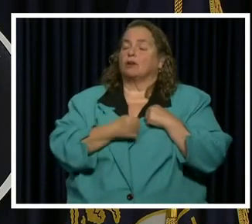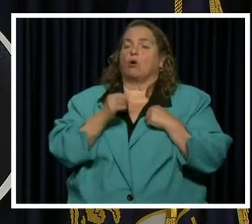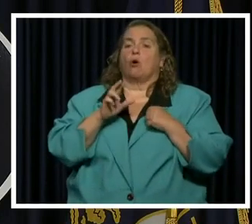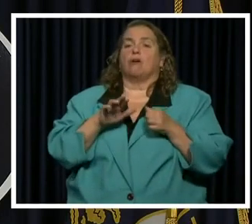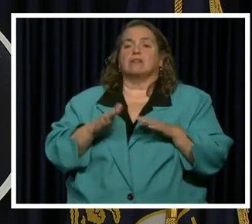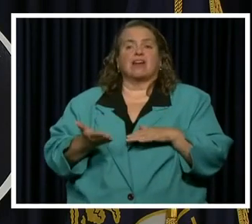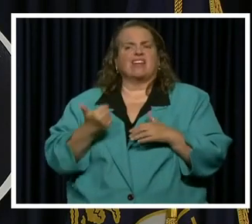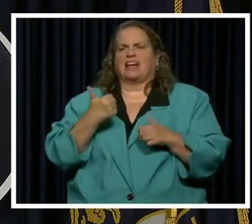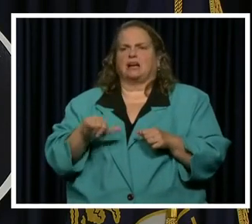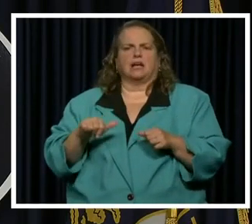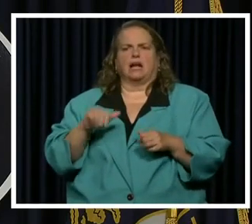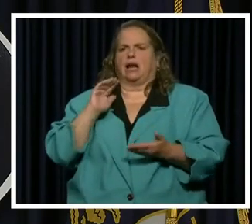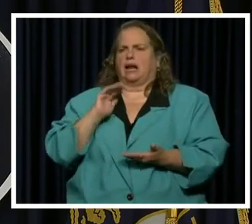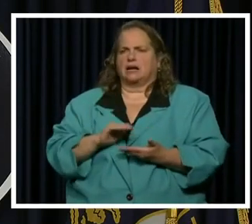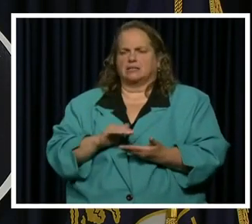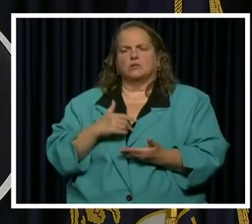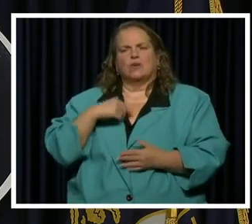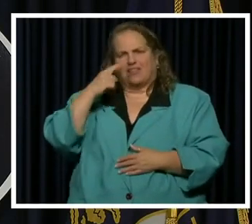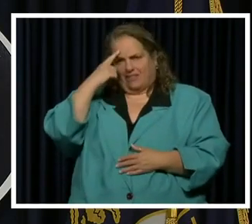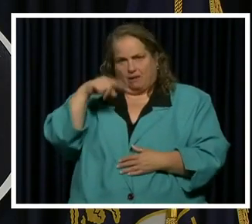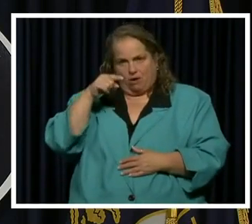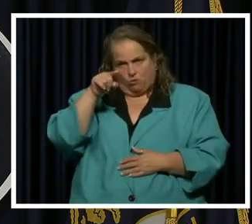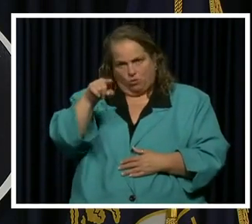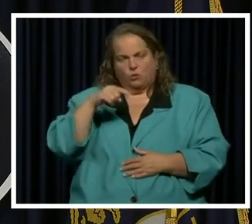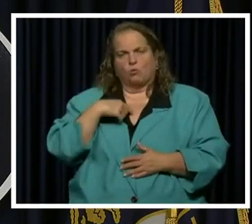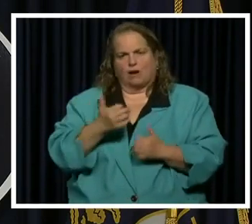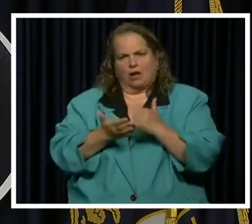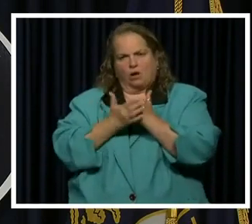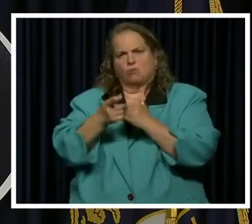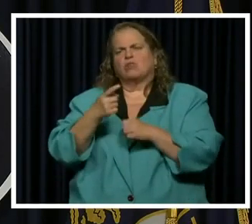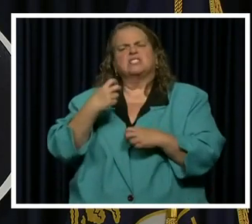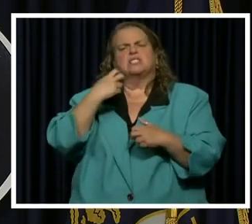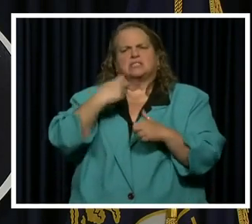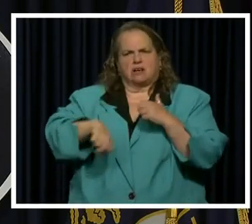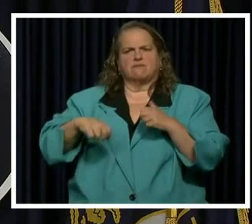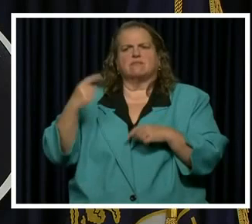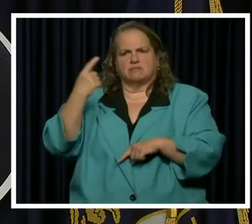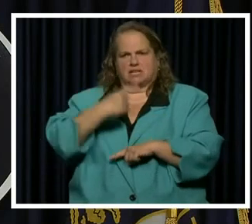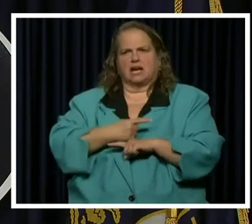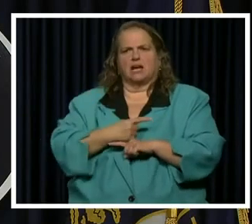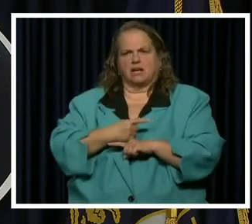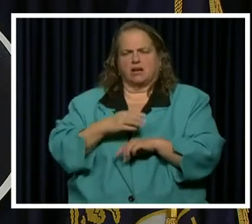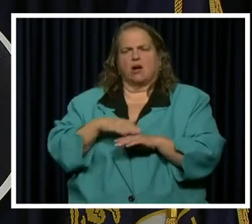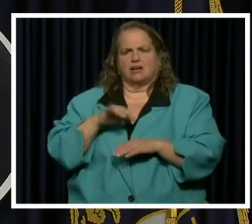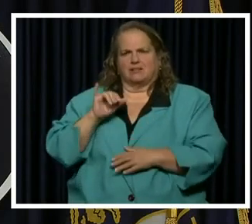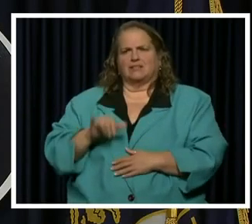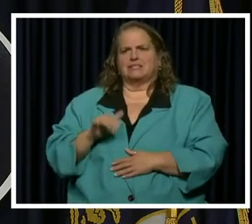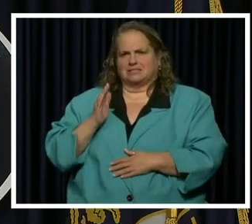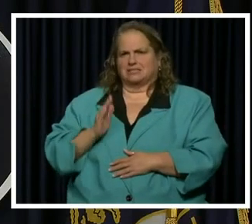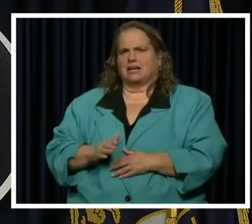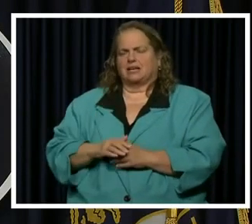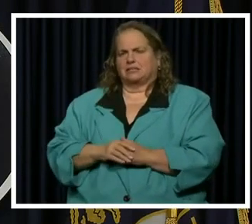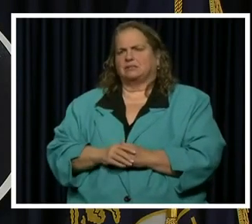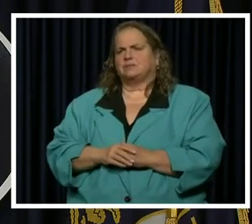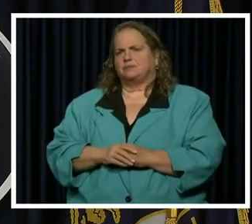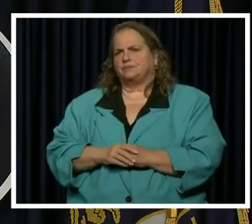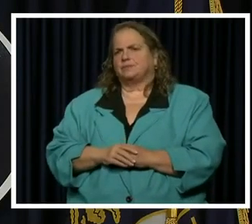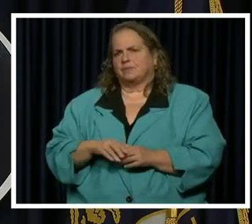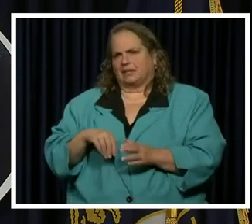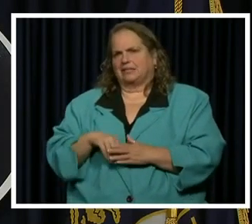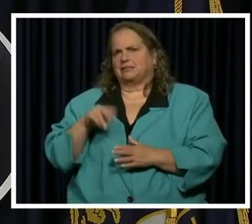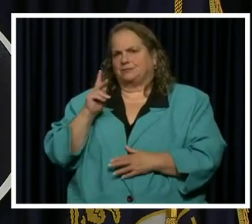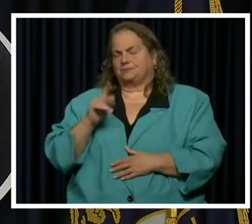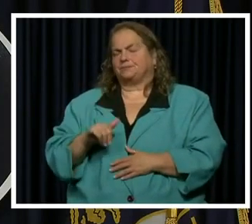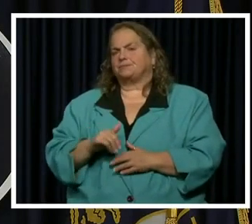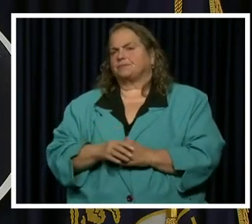about you. We want to help you. It's a it's a tough day on on this side in in